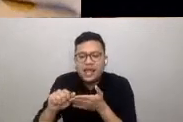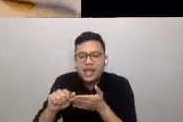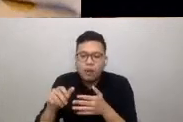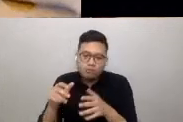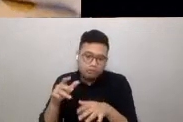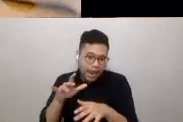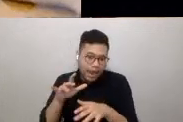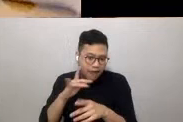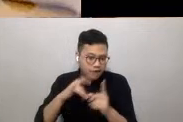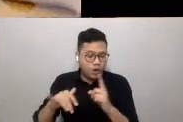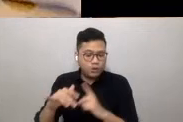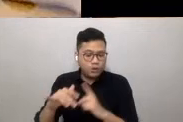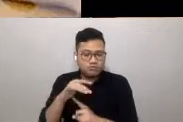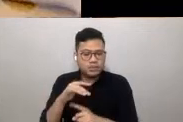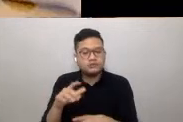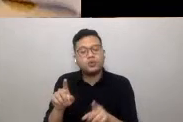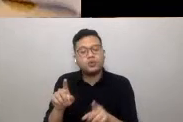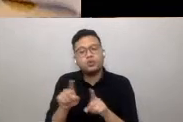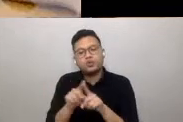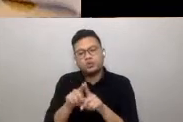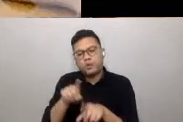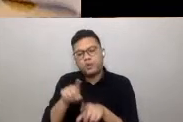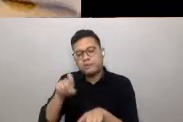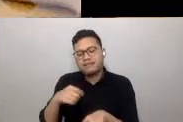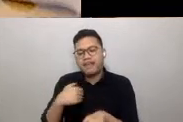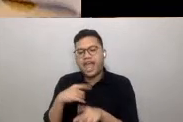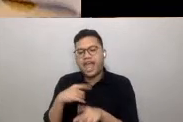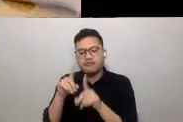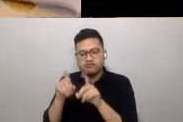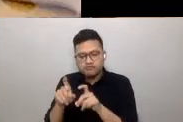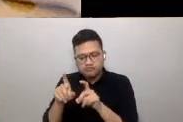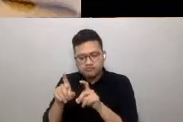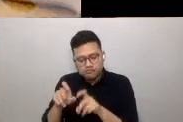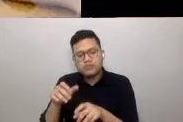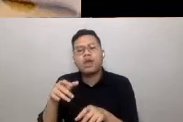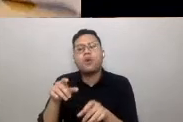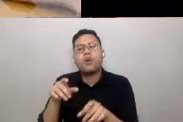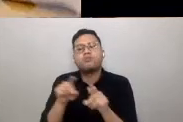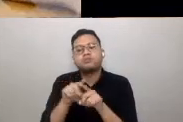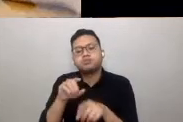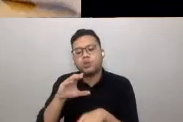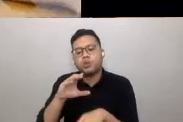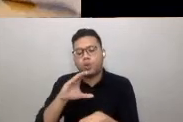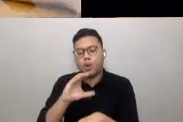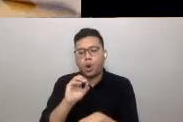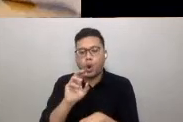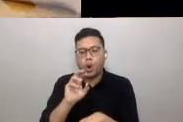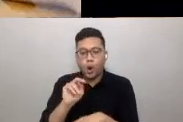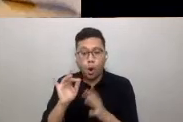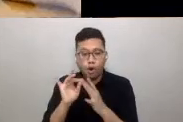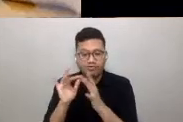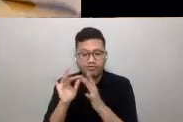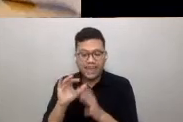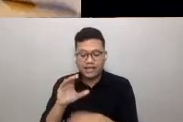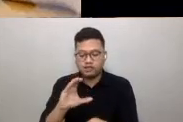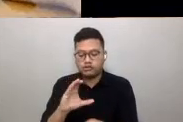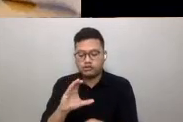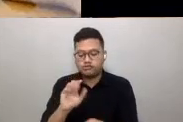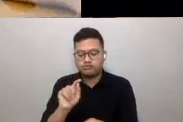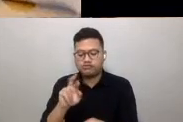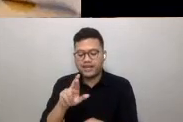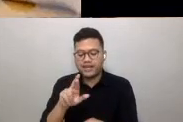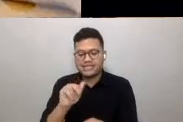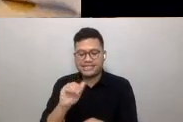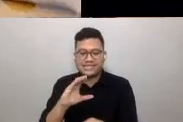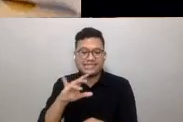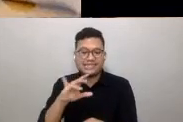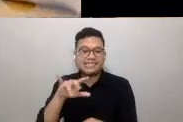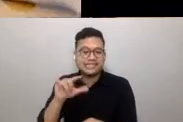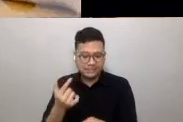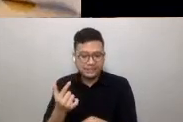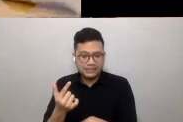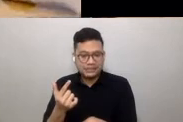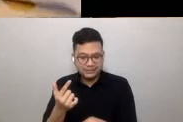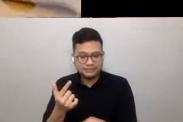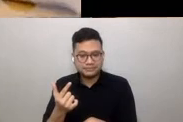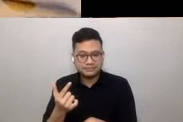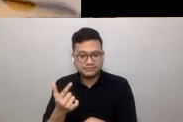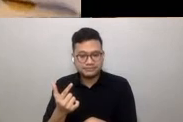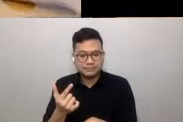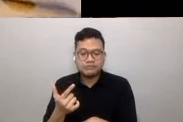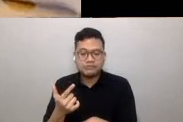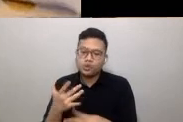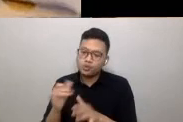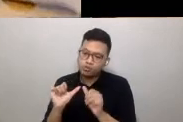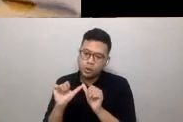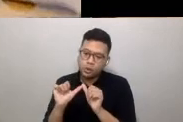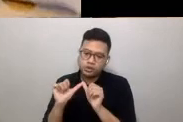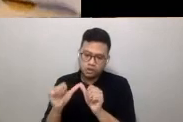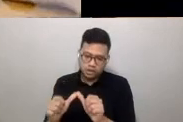include regular testing, contact tracing and ample quarantine space should be in place to sustain